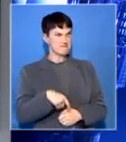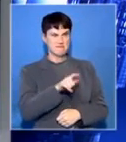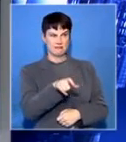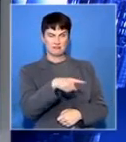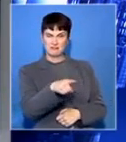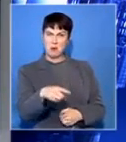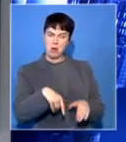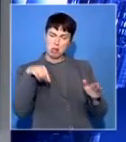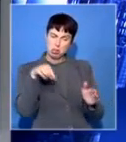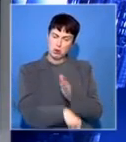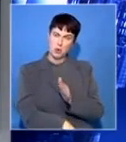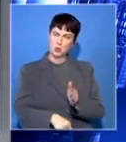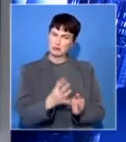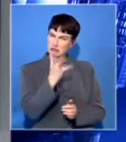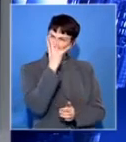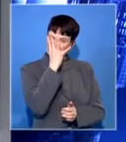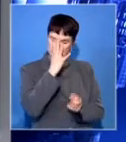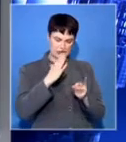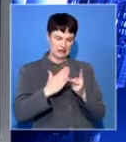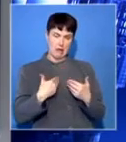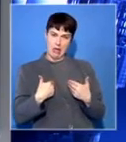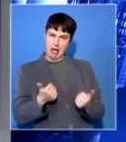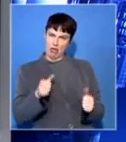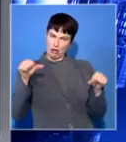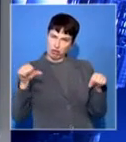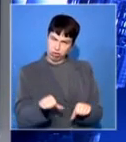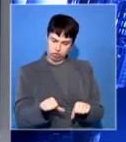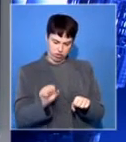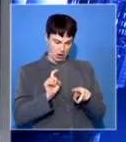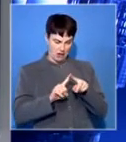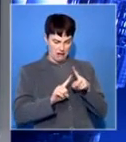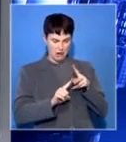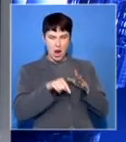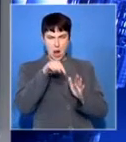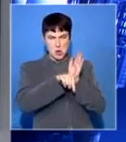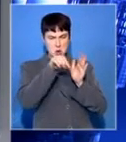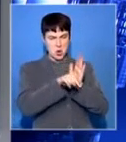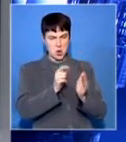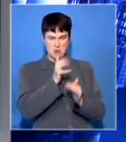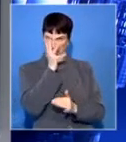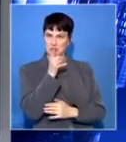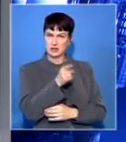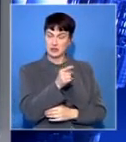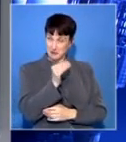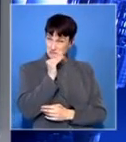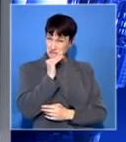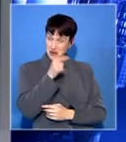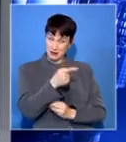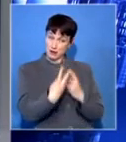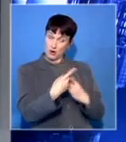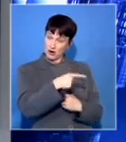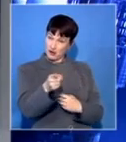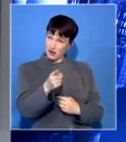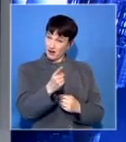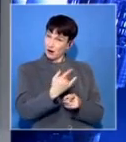in wages, in health, in things like that. Do you think this is a victory for the workers